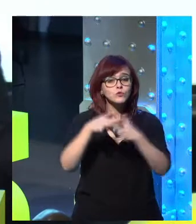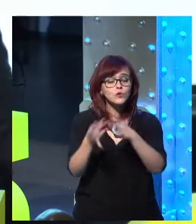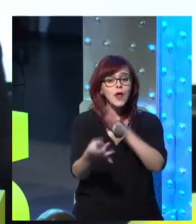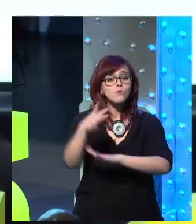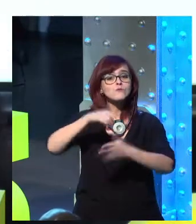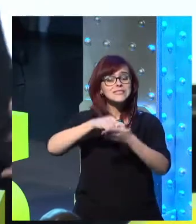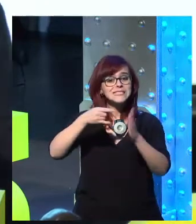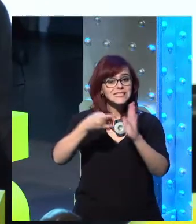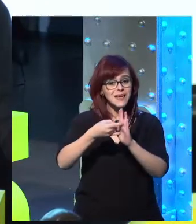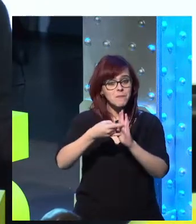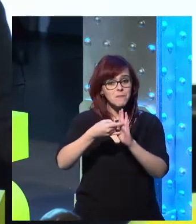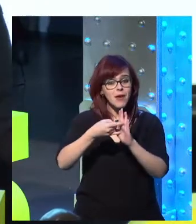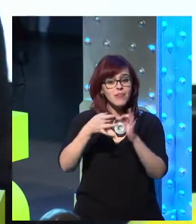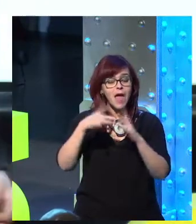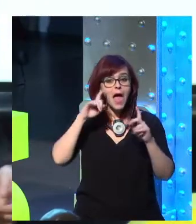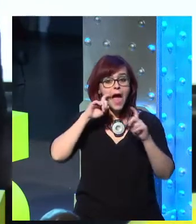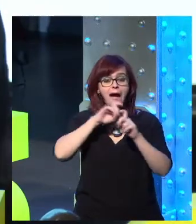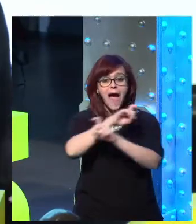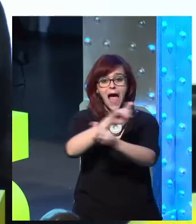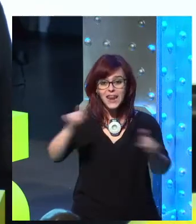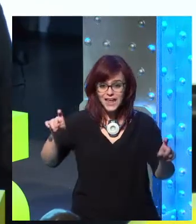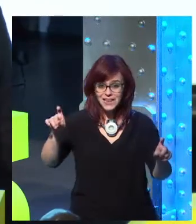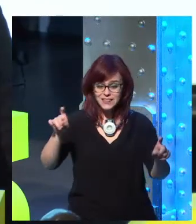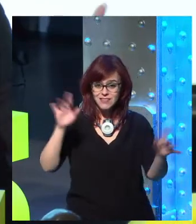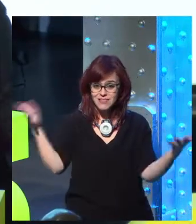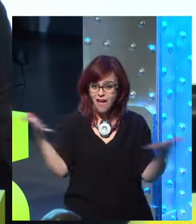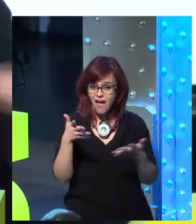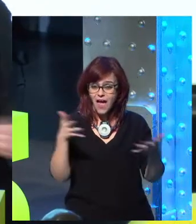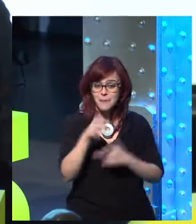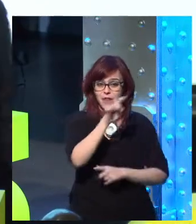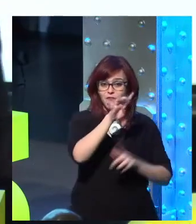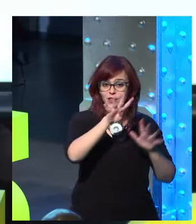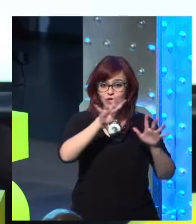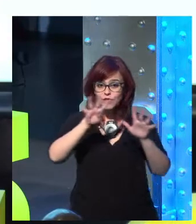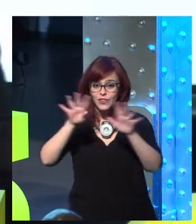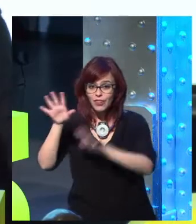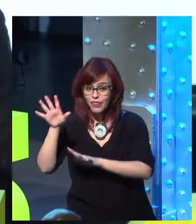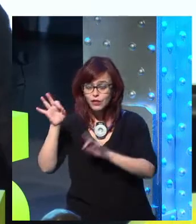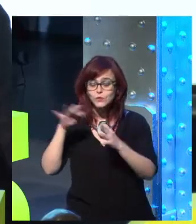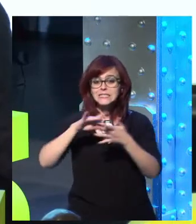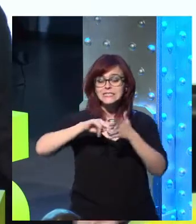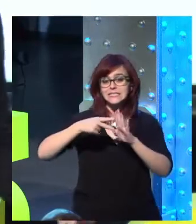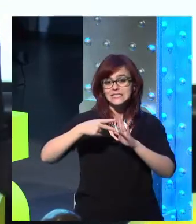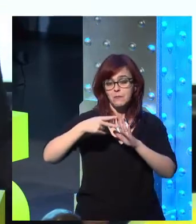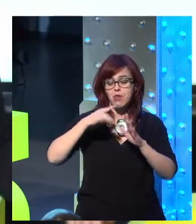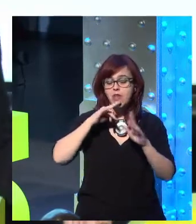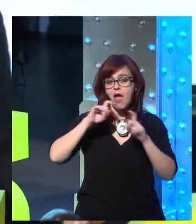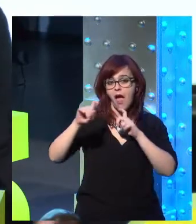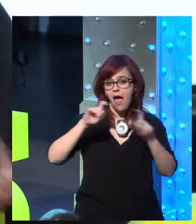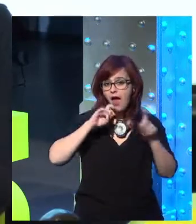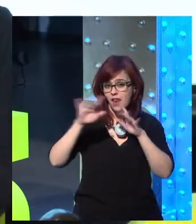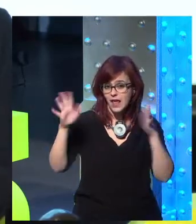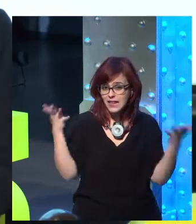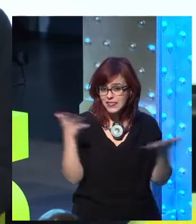version of a water cooler. It was just a cute little thing. But if you think about different indicators, the Roomba robotic vacuum cleaner